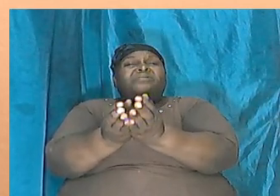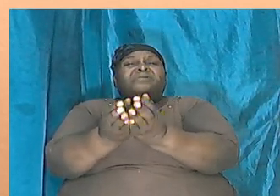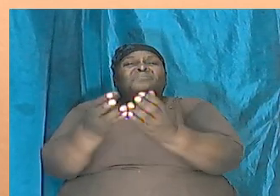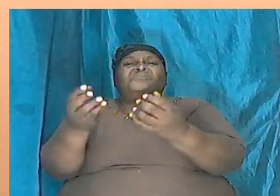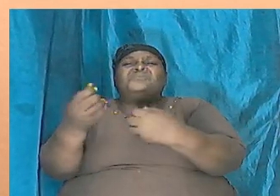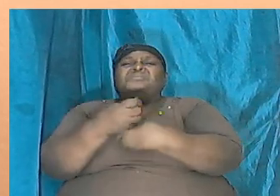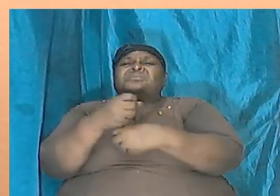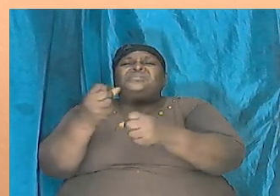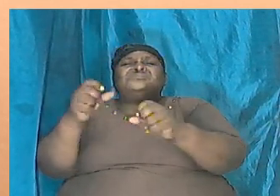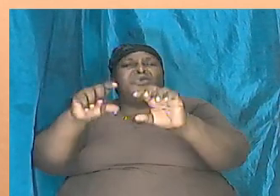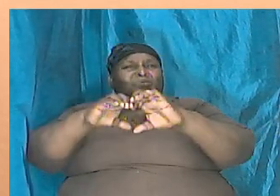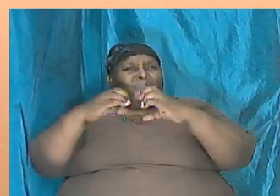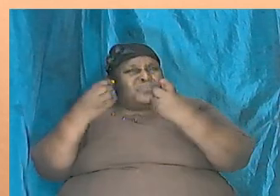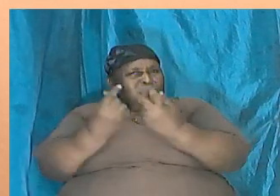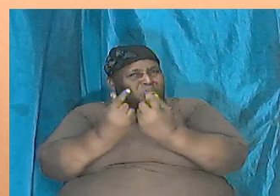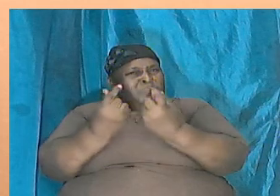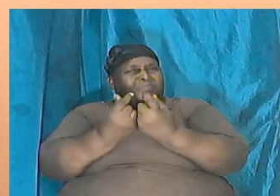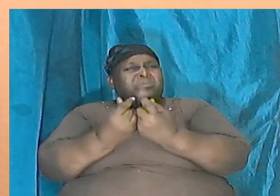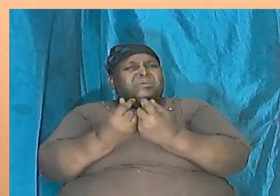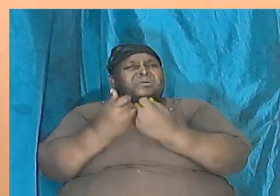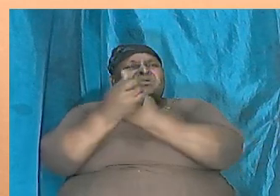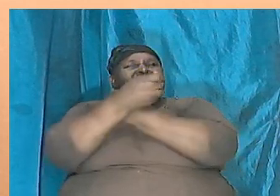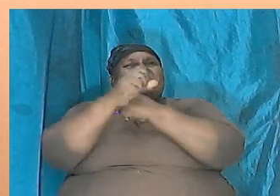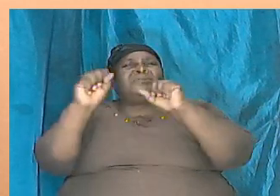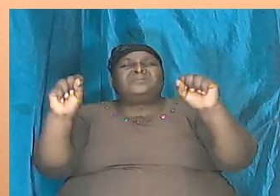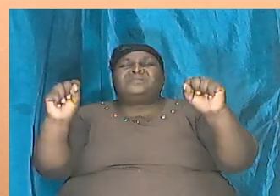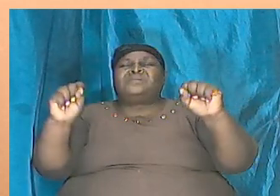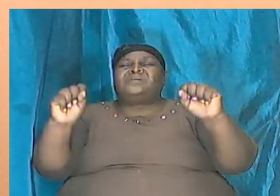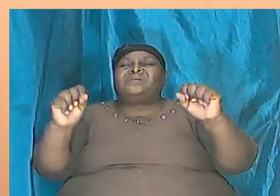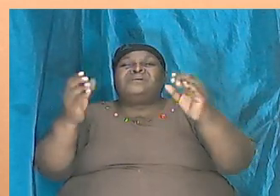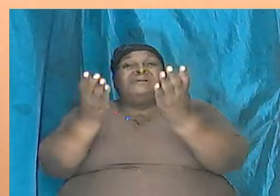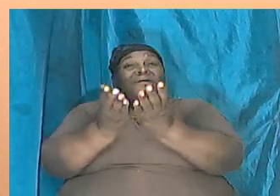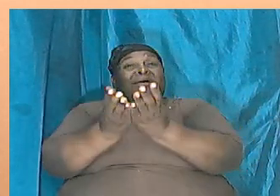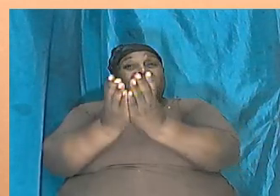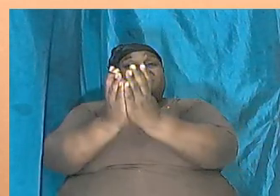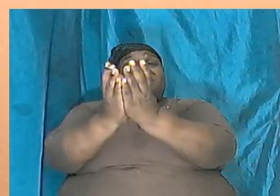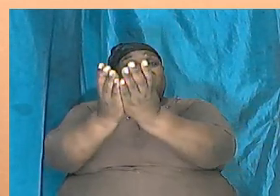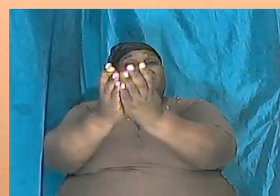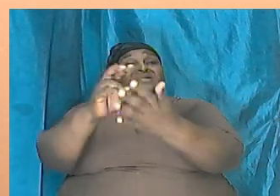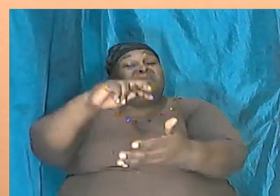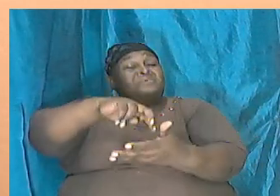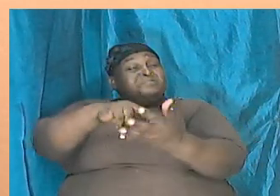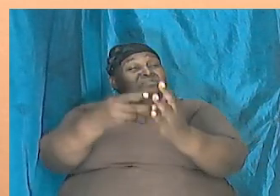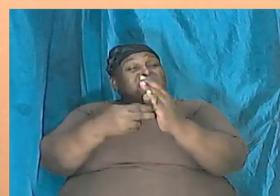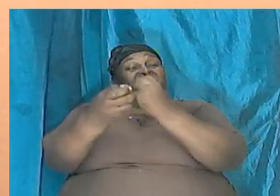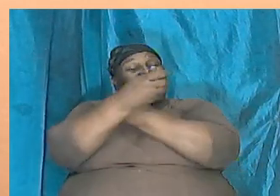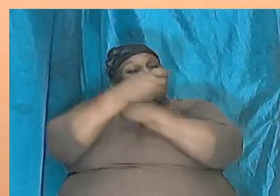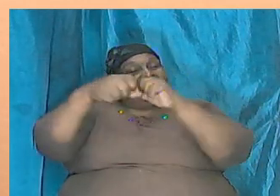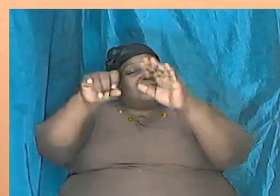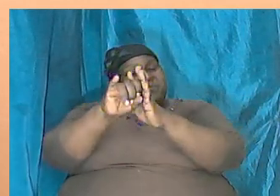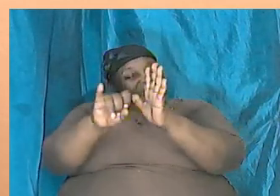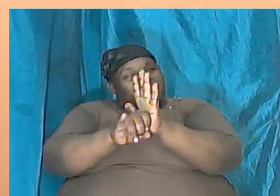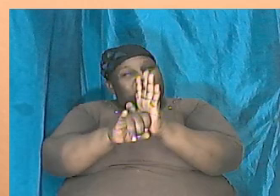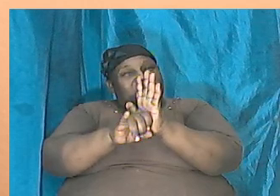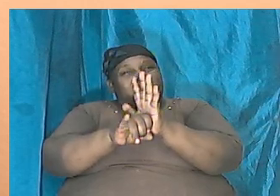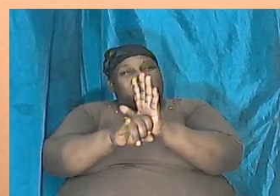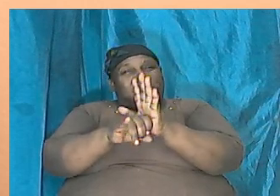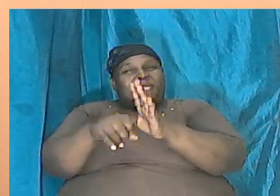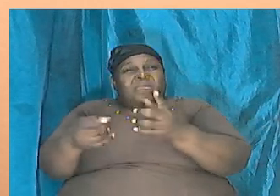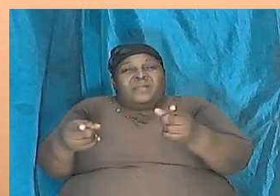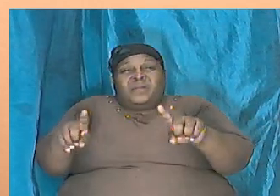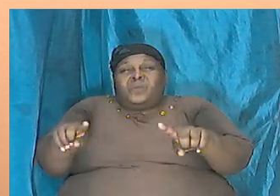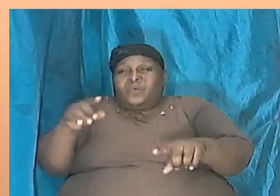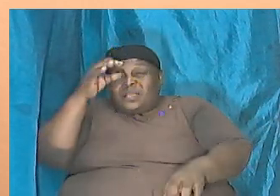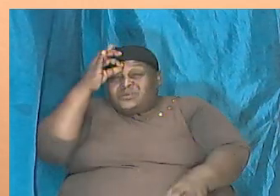saved and the ark literally was a type of salvation so that while